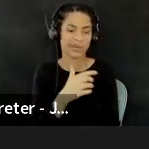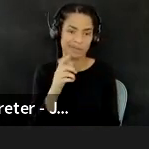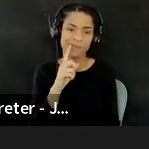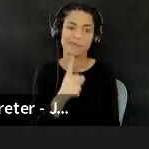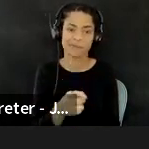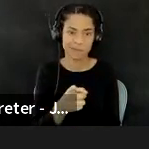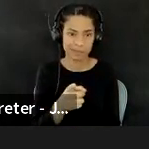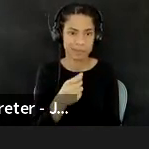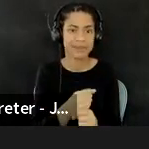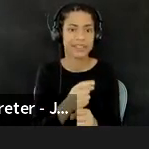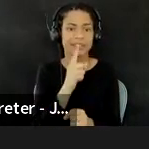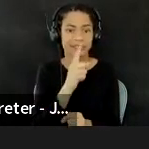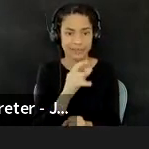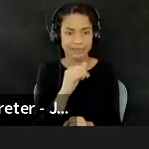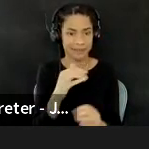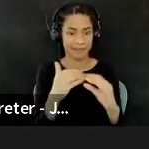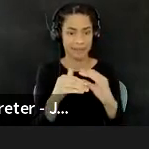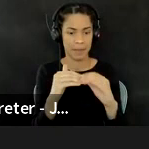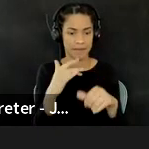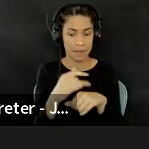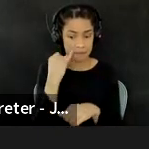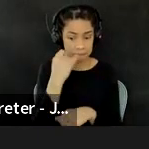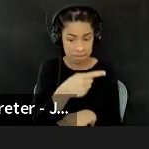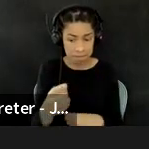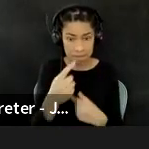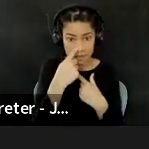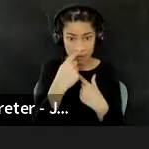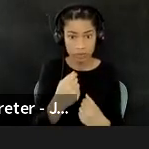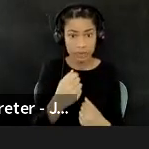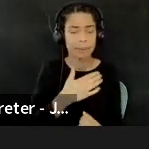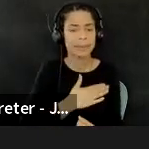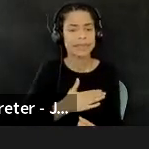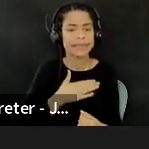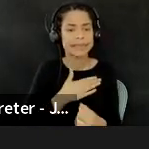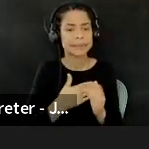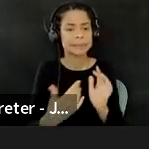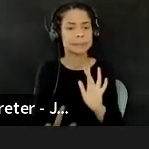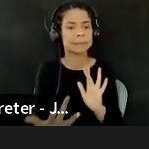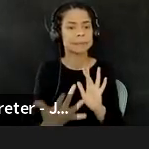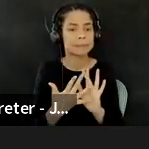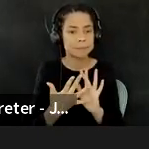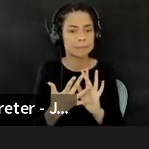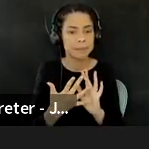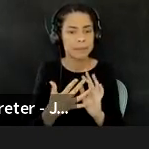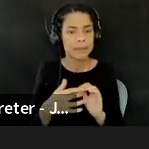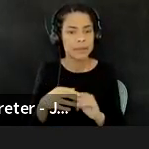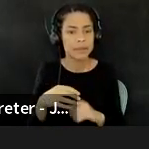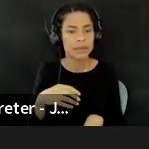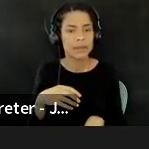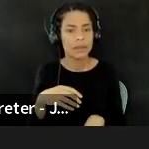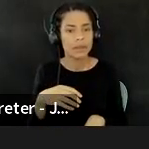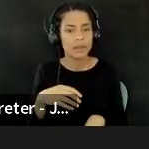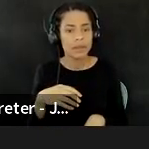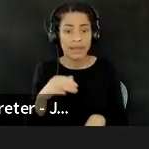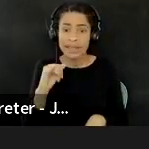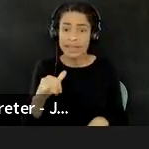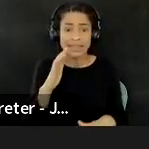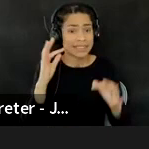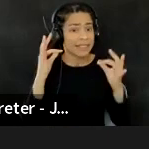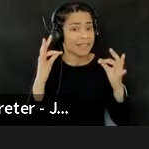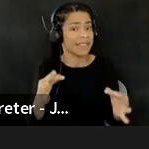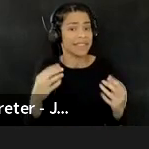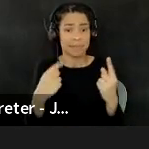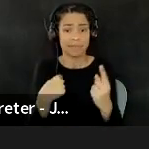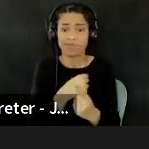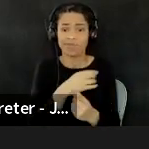the email variable available that anyone who's interested, please, um, drop a line. Cause it's, uh, it's, it's definitely something that we're